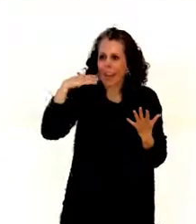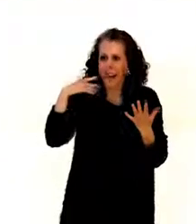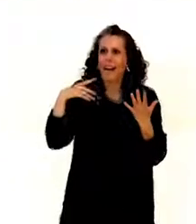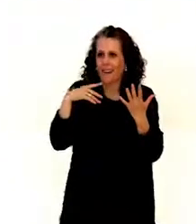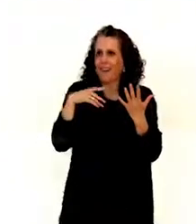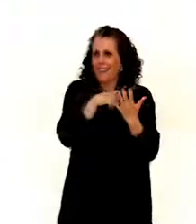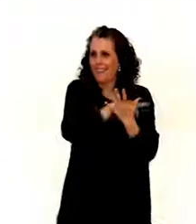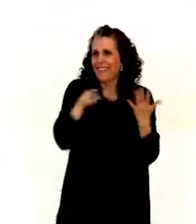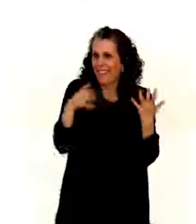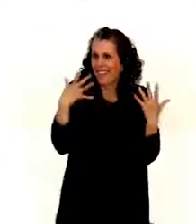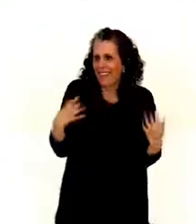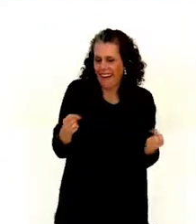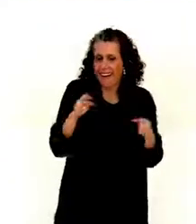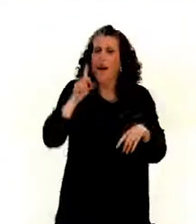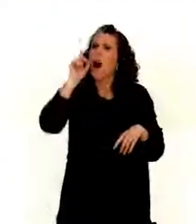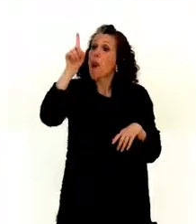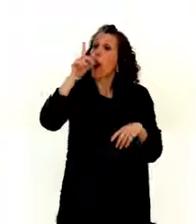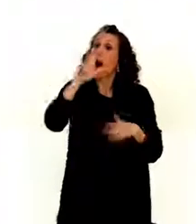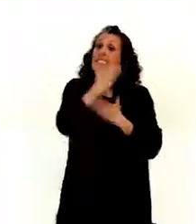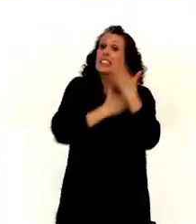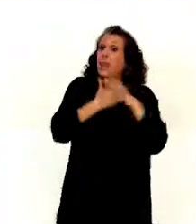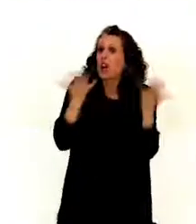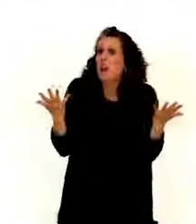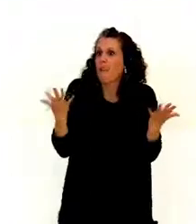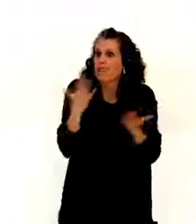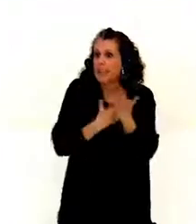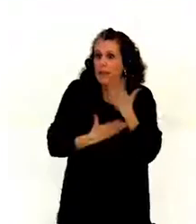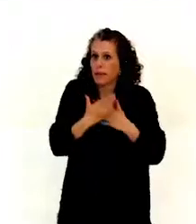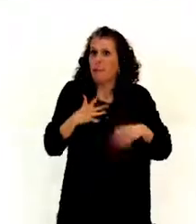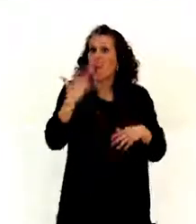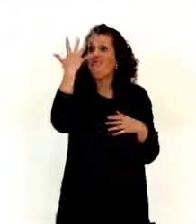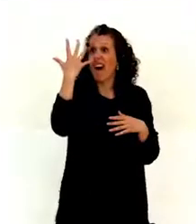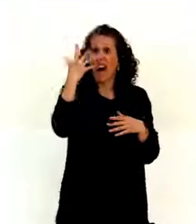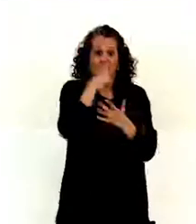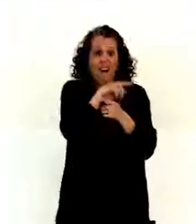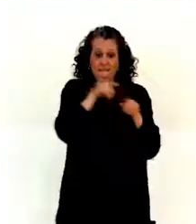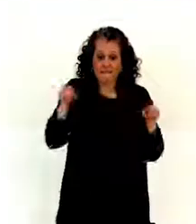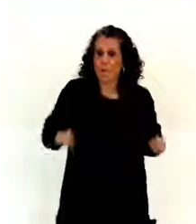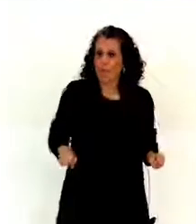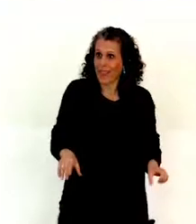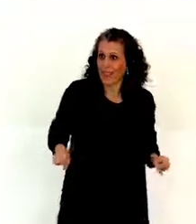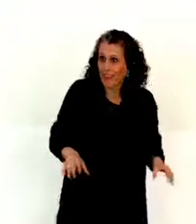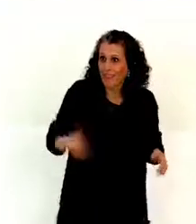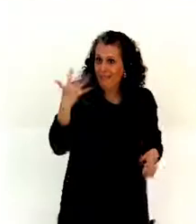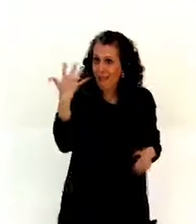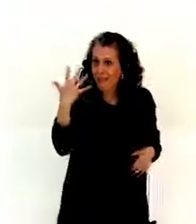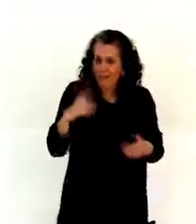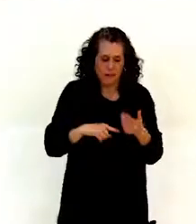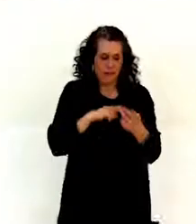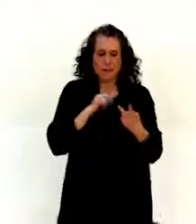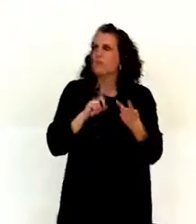In terms of different impairments, we have five wheelchair users in the committee. We have,